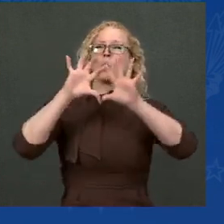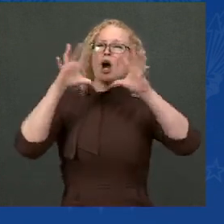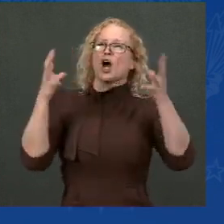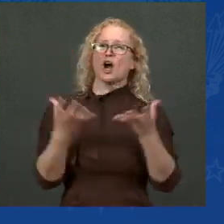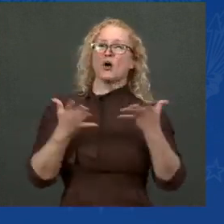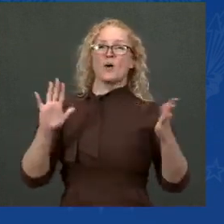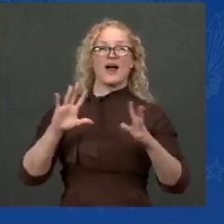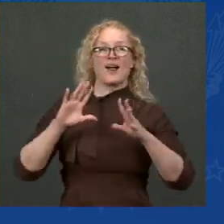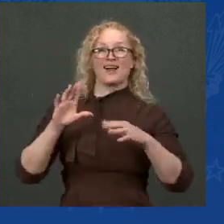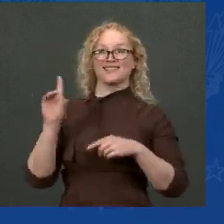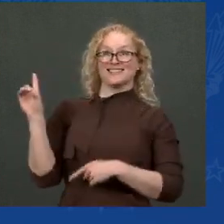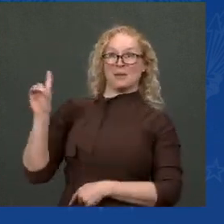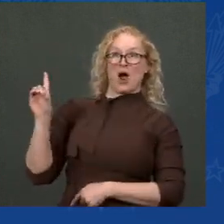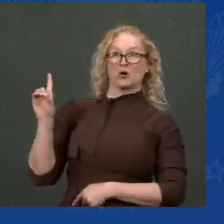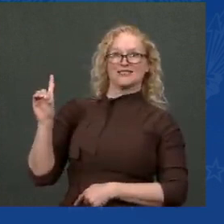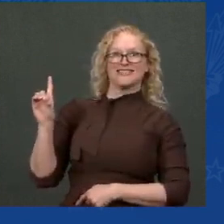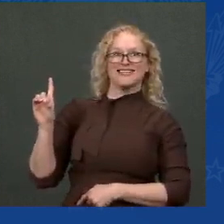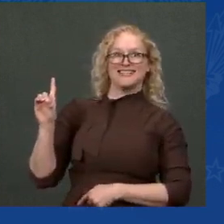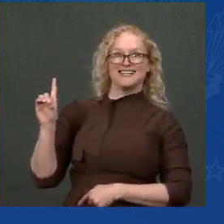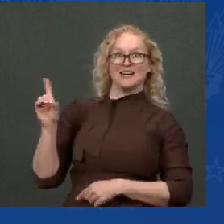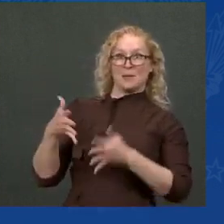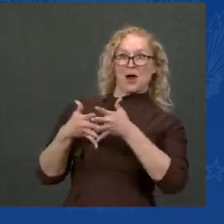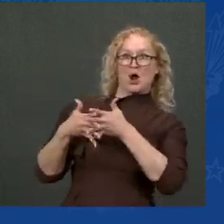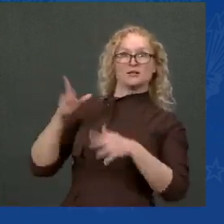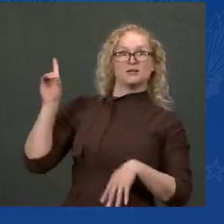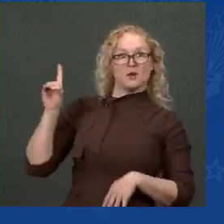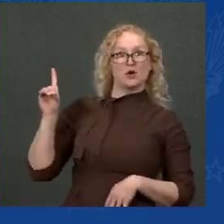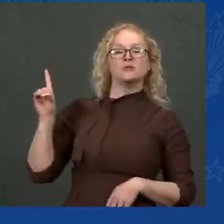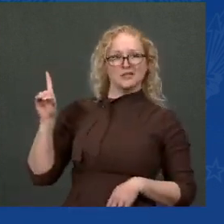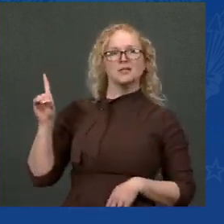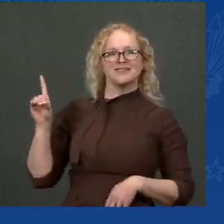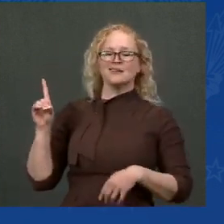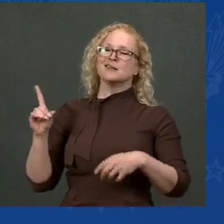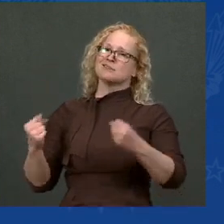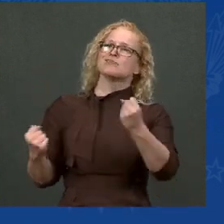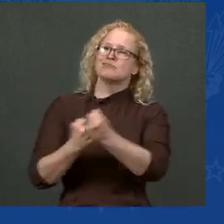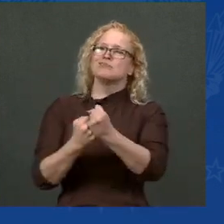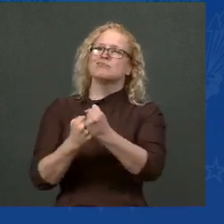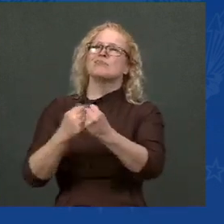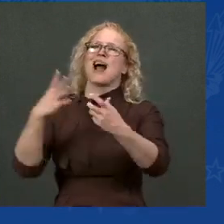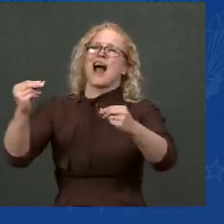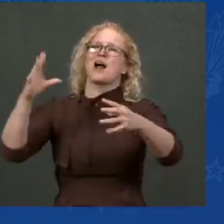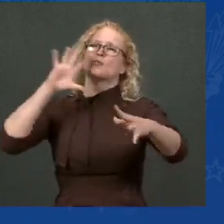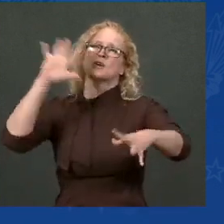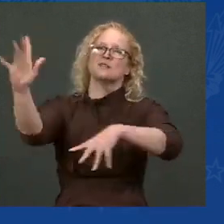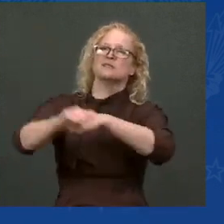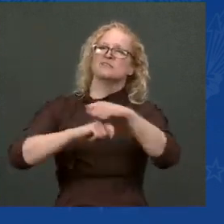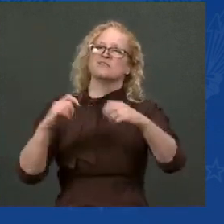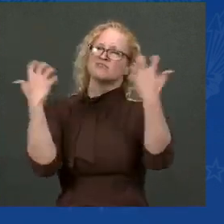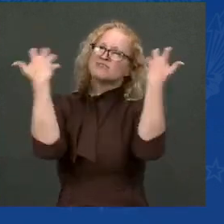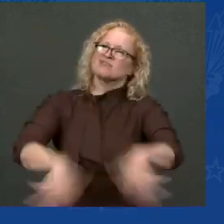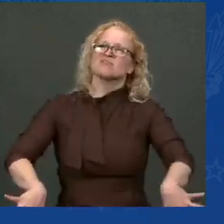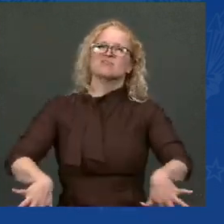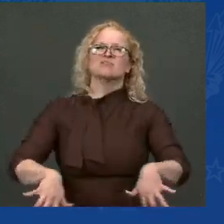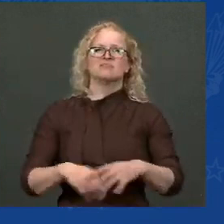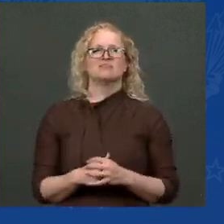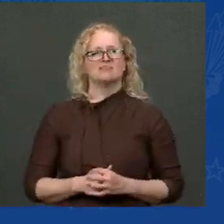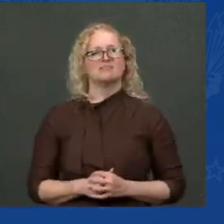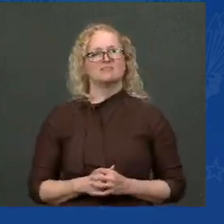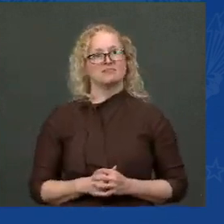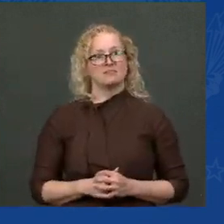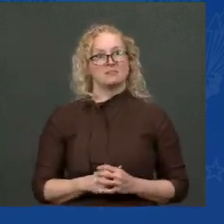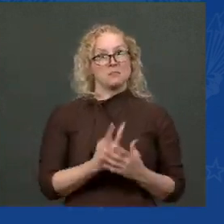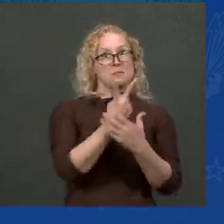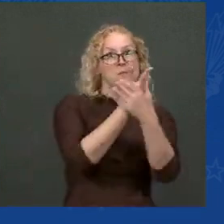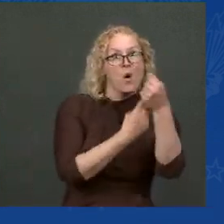economy forward. And let's get this done. I'll be back to answer some of your questions when they pass. But may God bless you